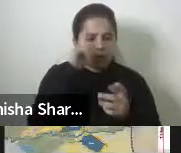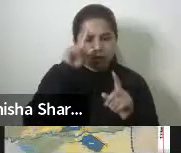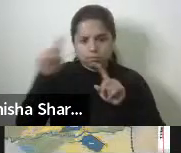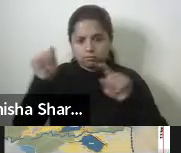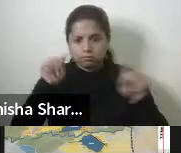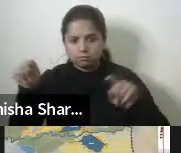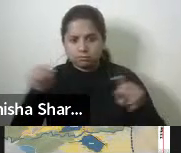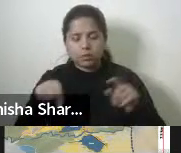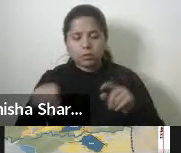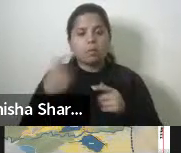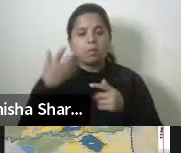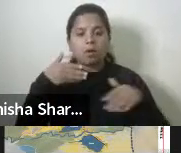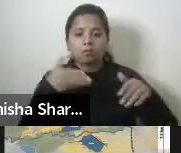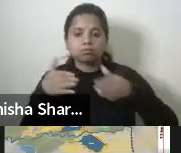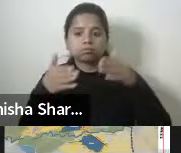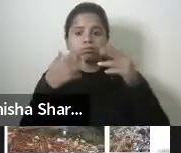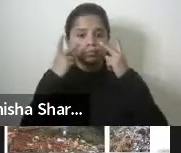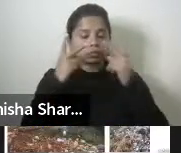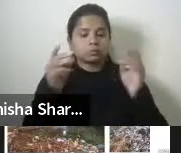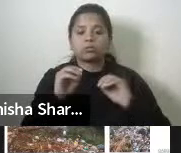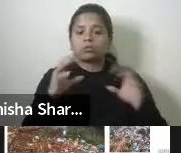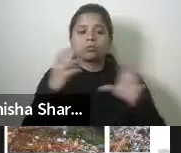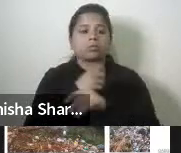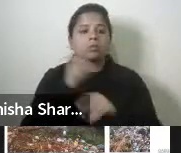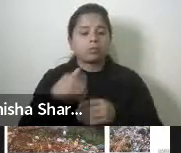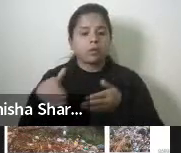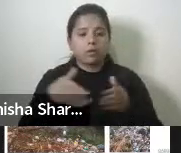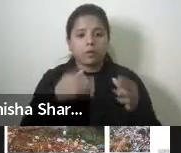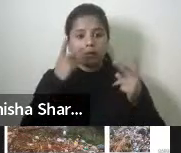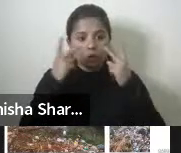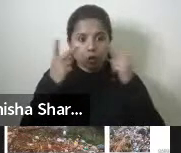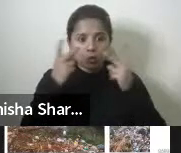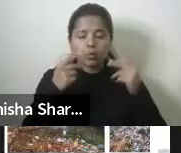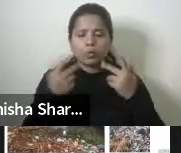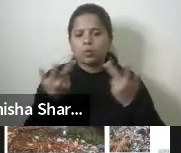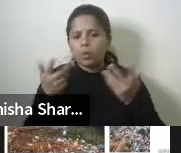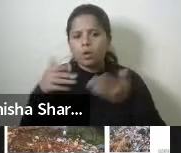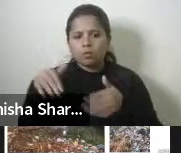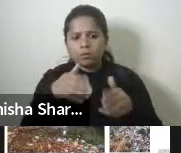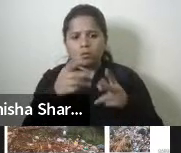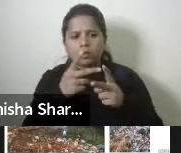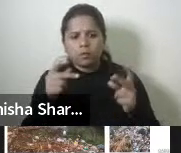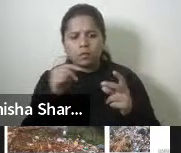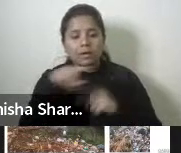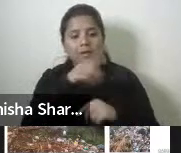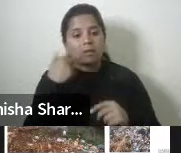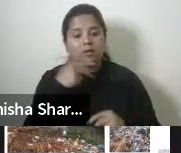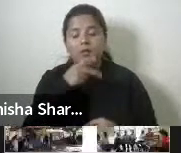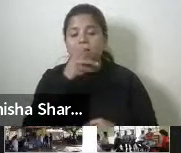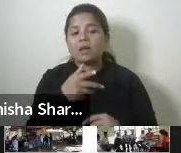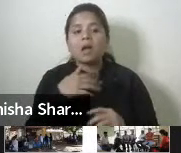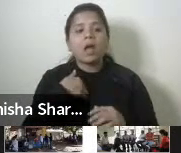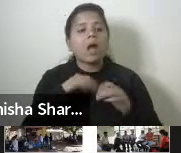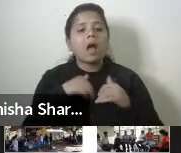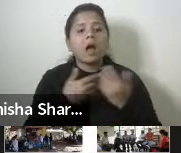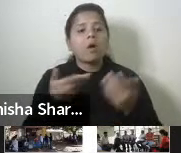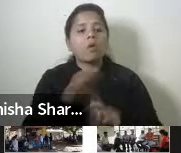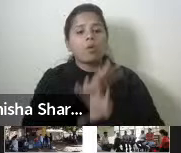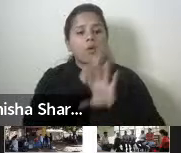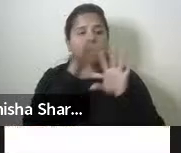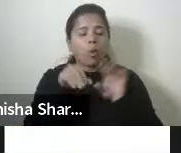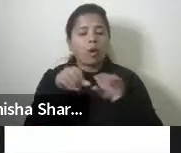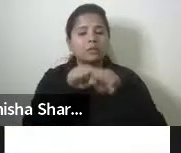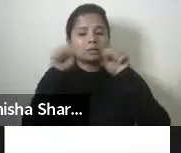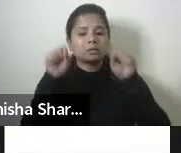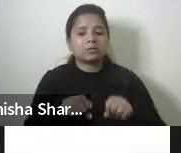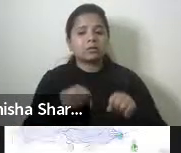so the lakes were not even visible. So we had to open up the views and, you know, the water part of it, right, told you, and how the whole system comes through